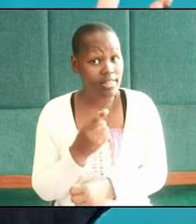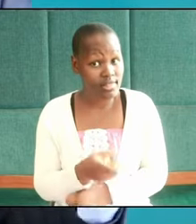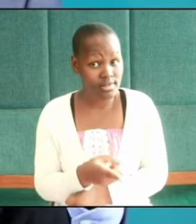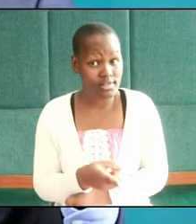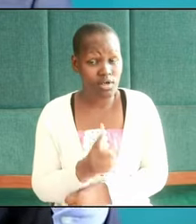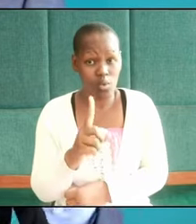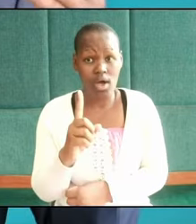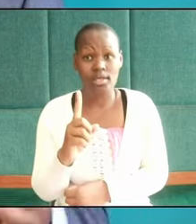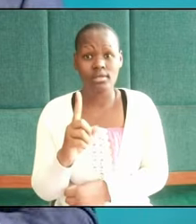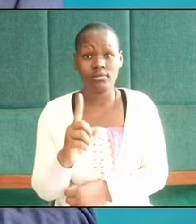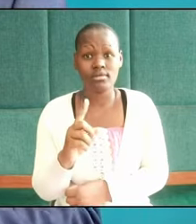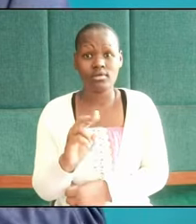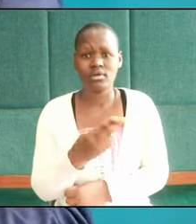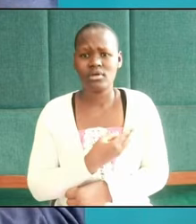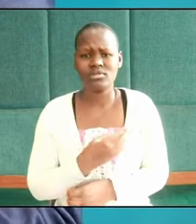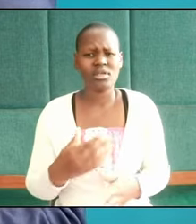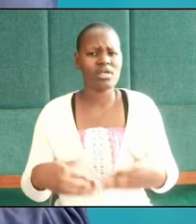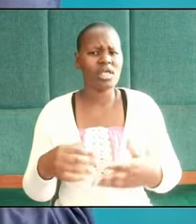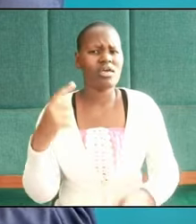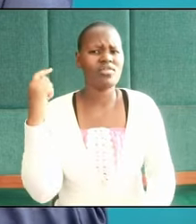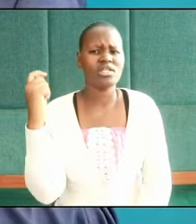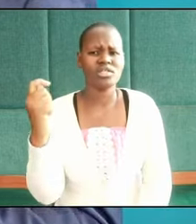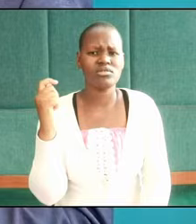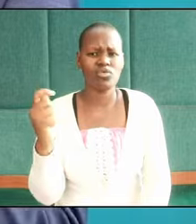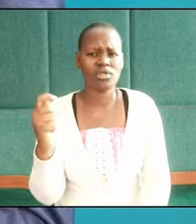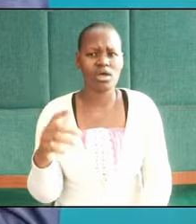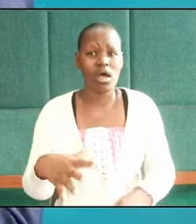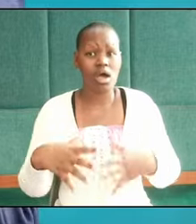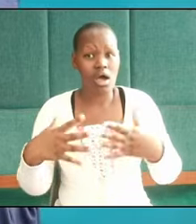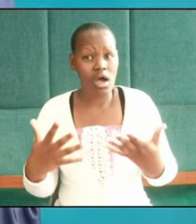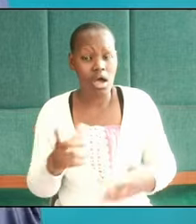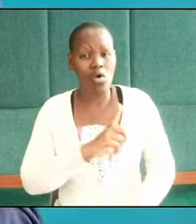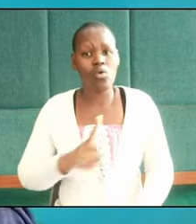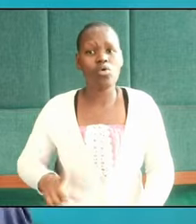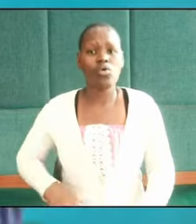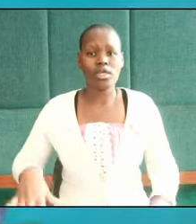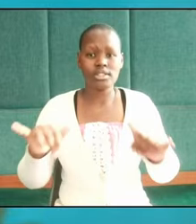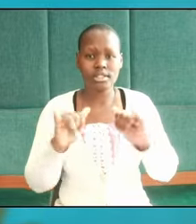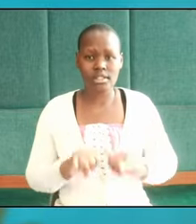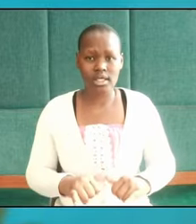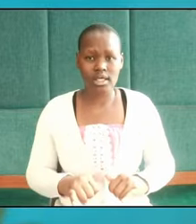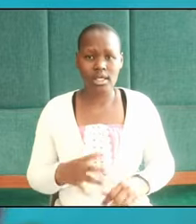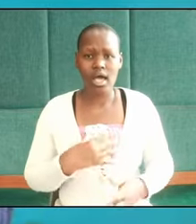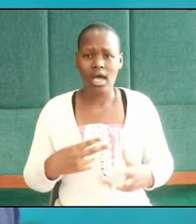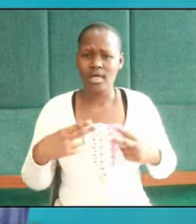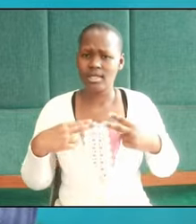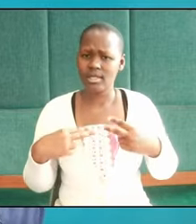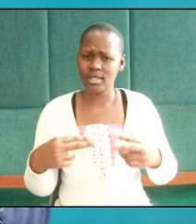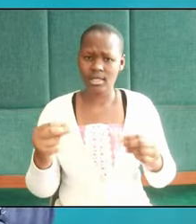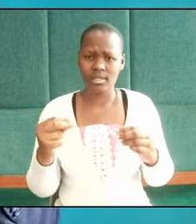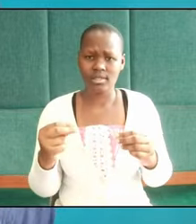one of us gave a testimony of how the Lord sustained and healed